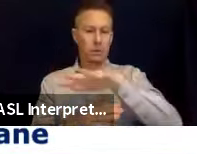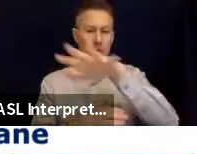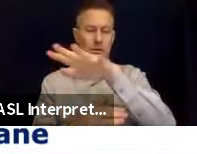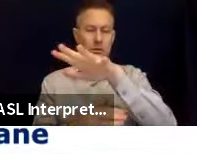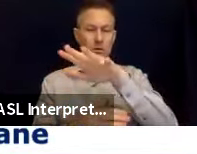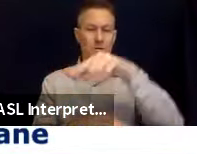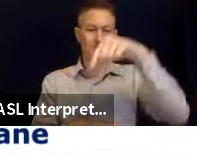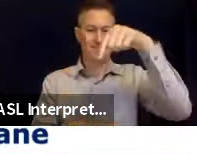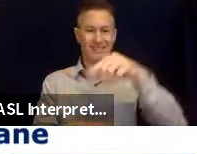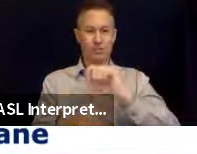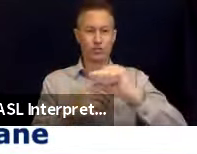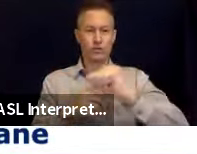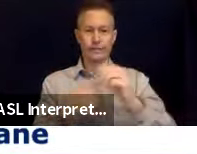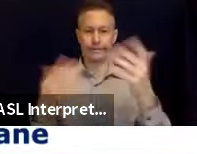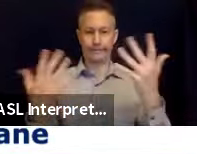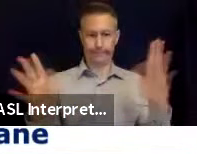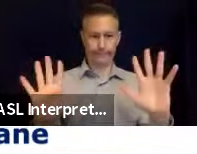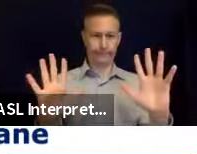is over.